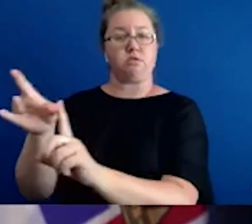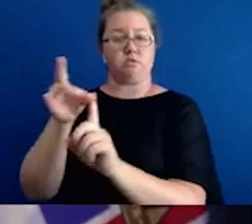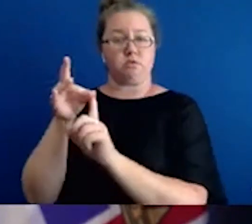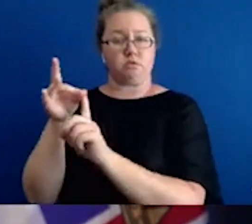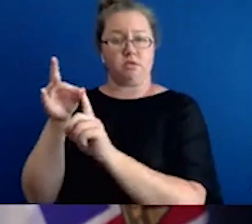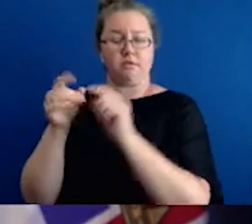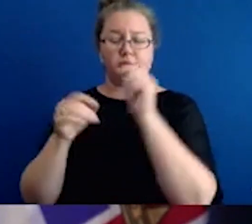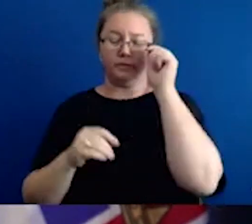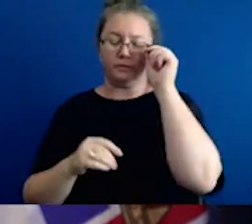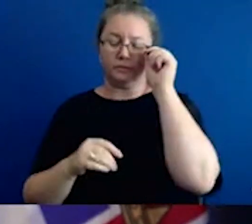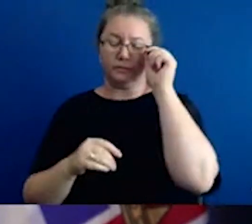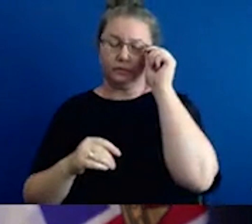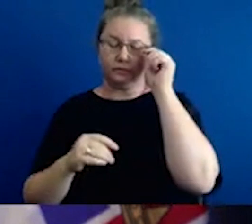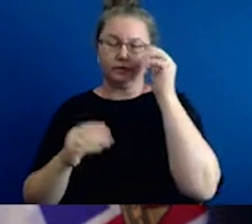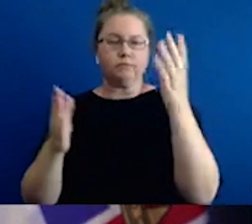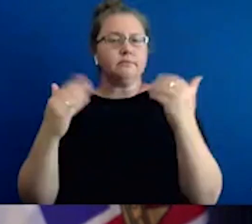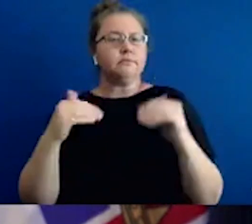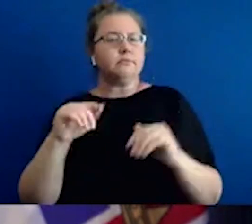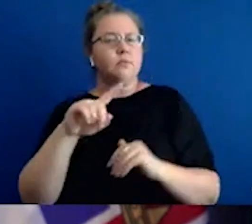Richard, do you have a follow-up?